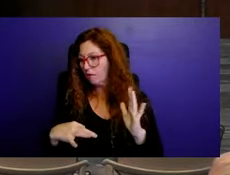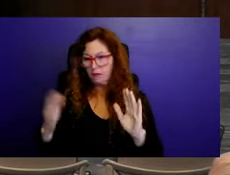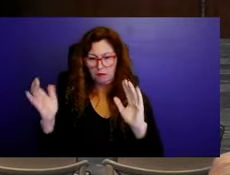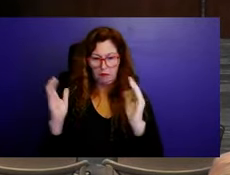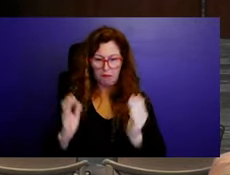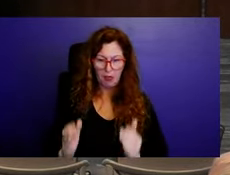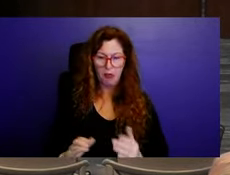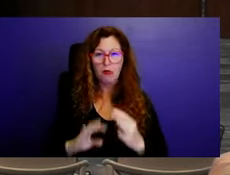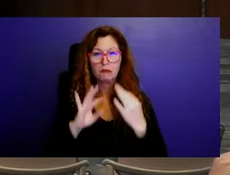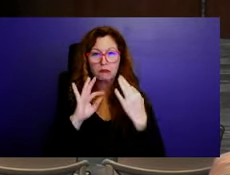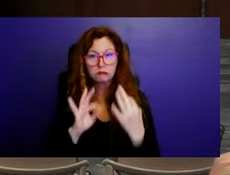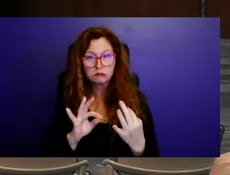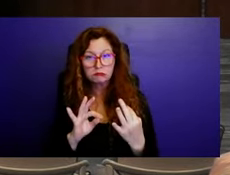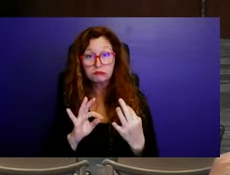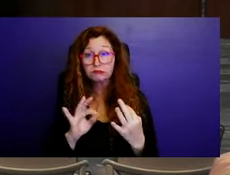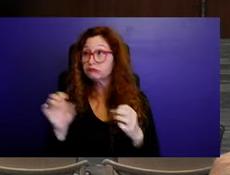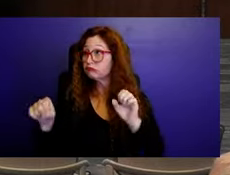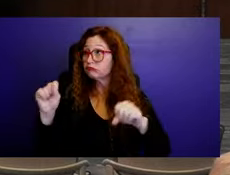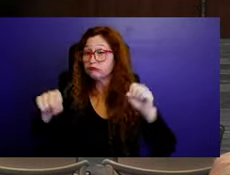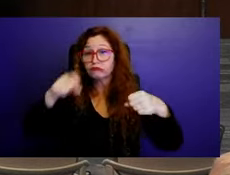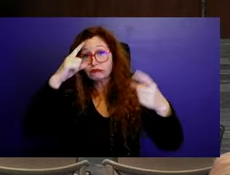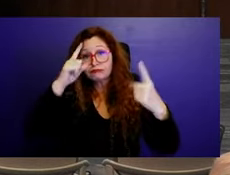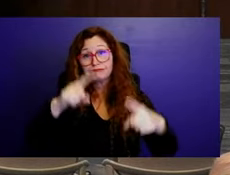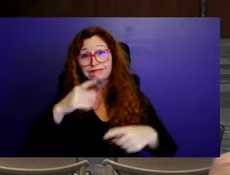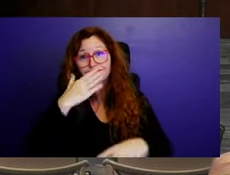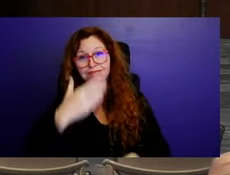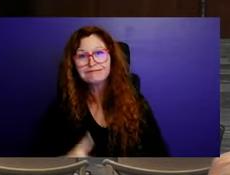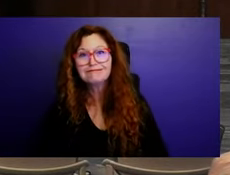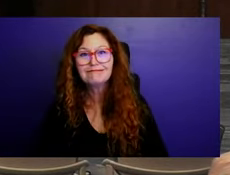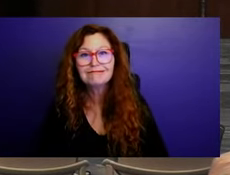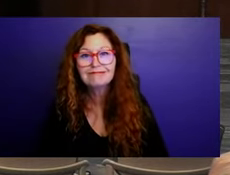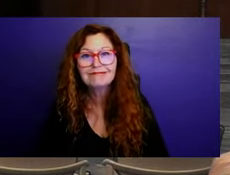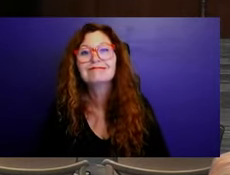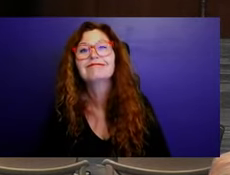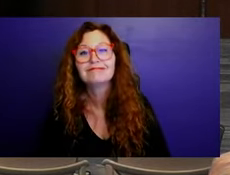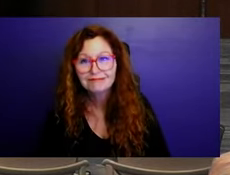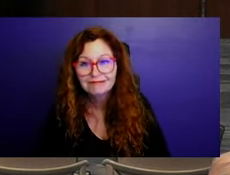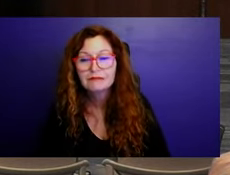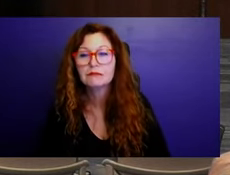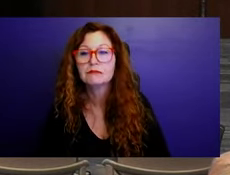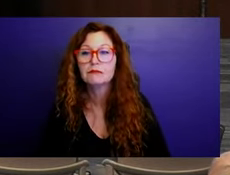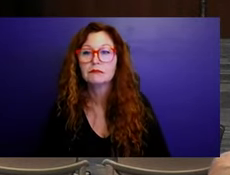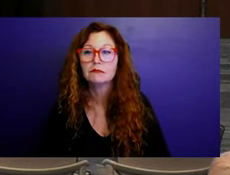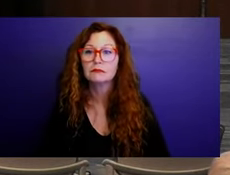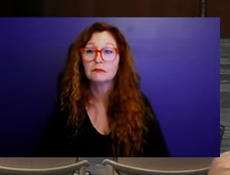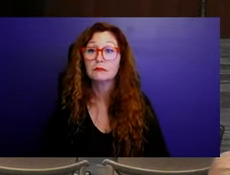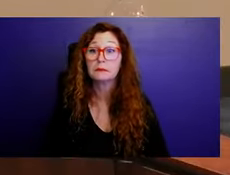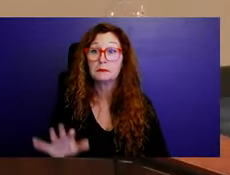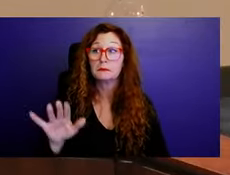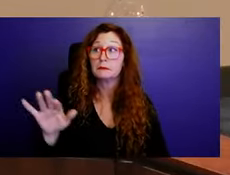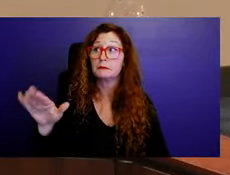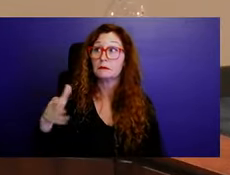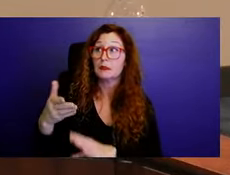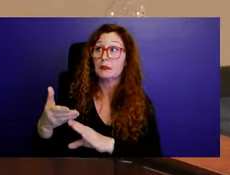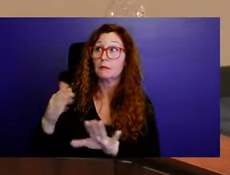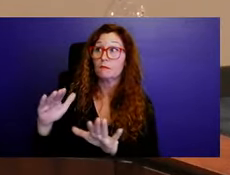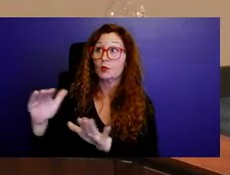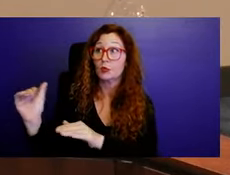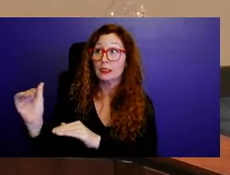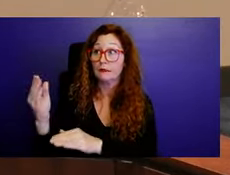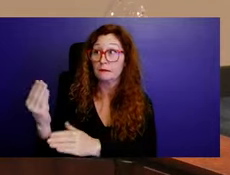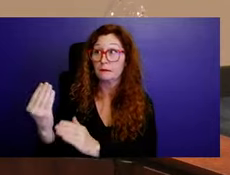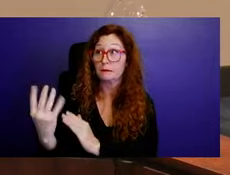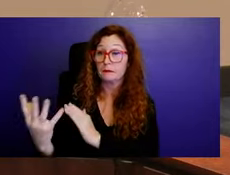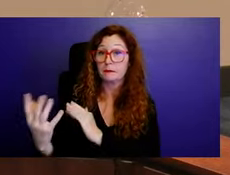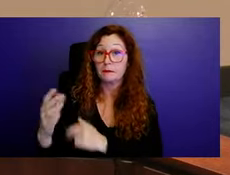um, so I'm fine with both. Thank you. Thank you. Thank you. Um, before you leave Amanda, do want to say as part of your, your research